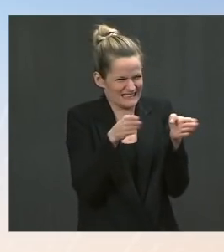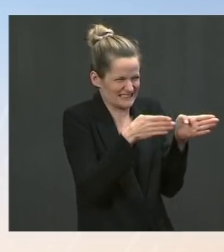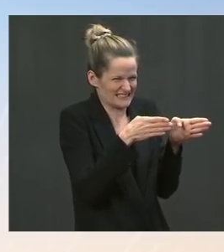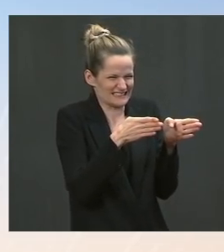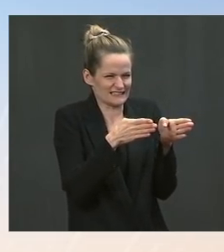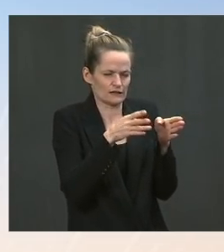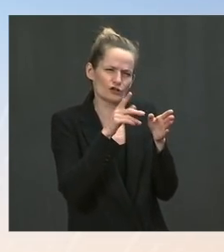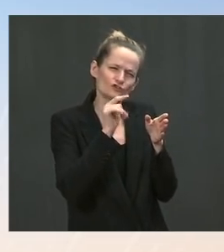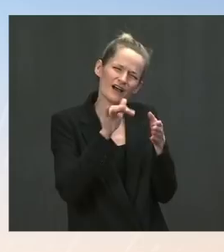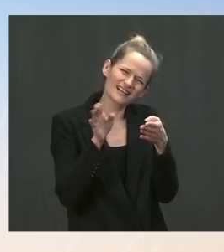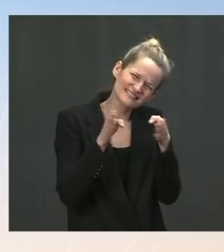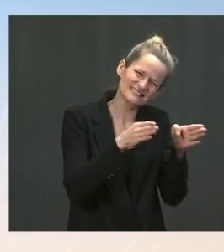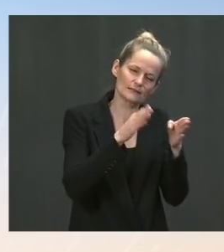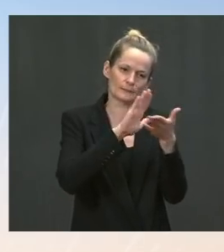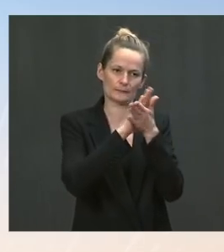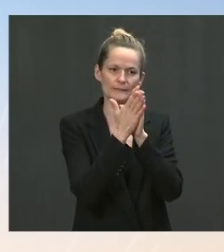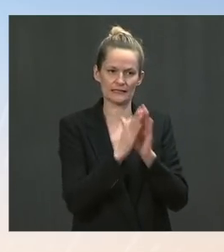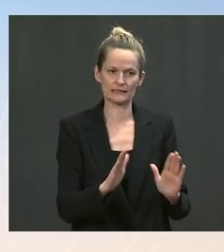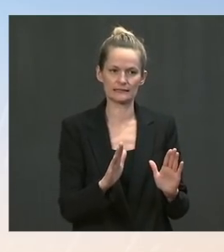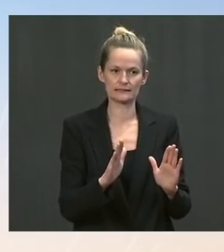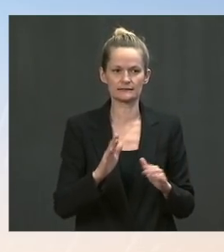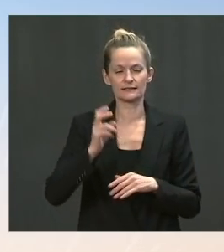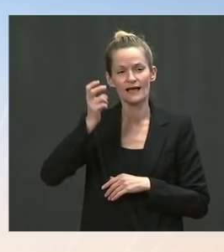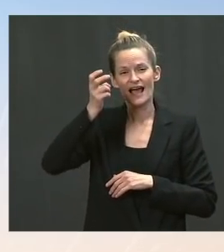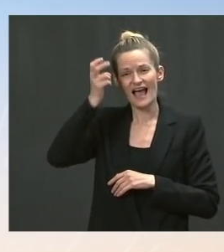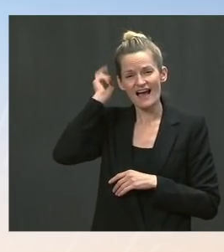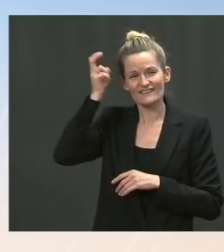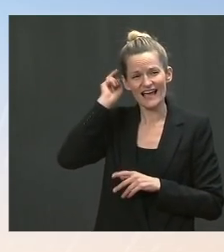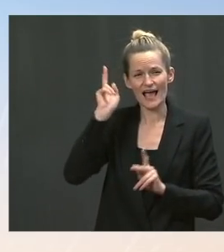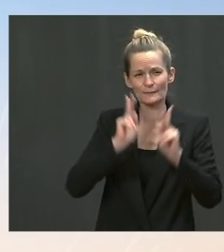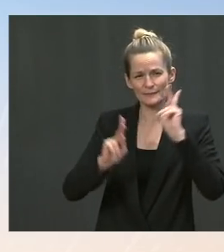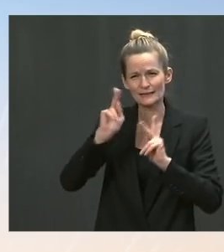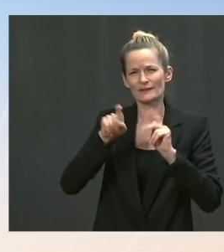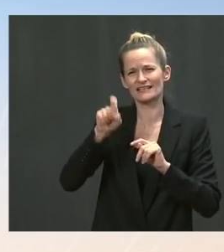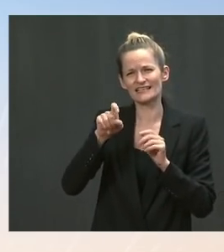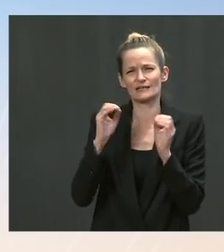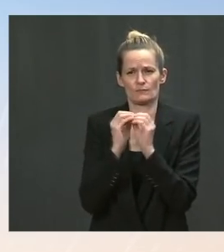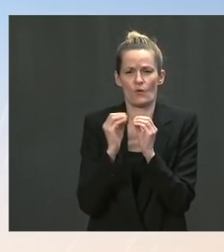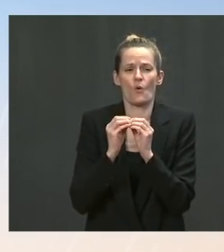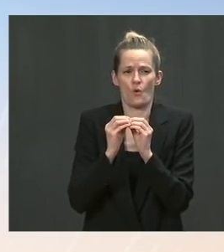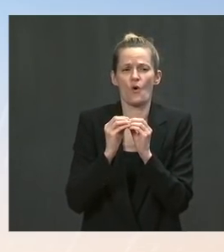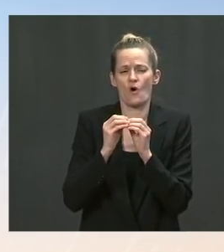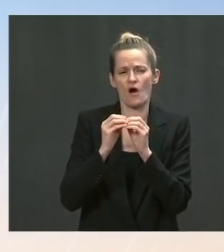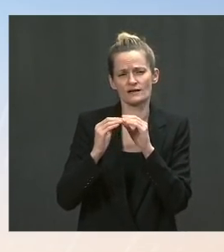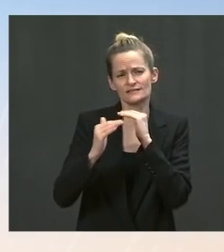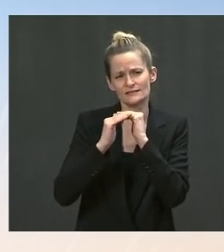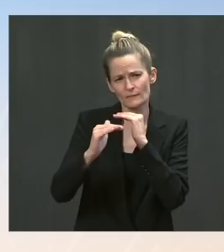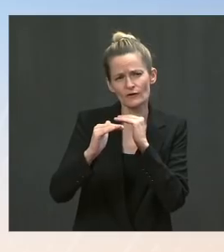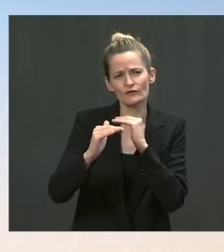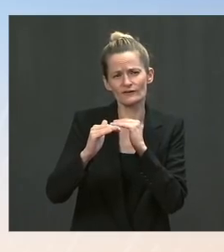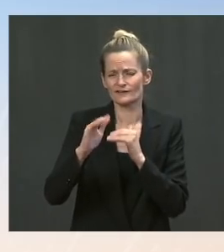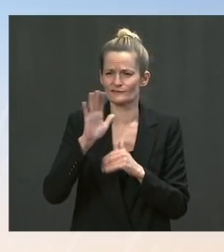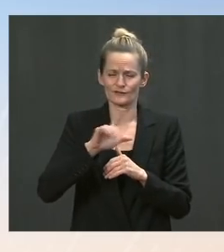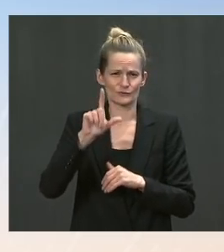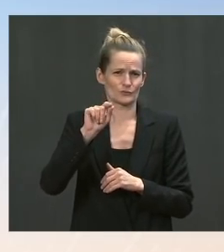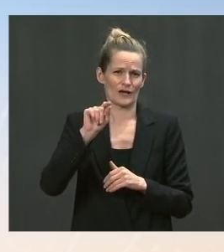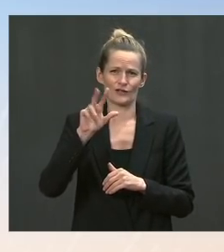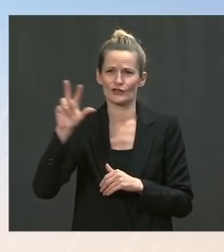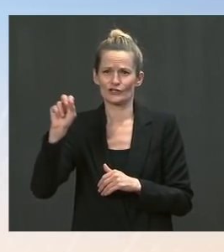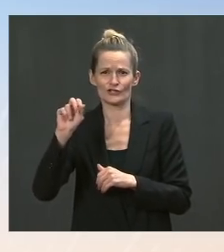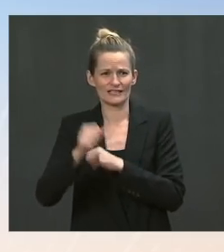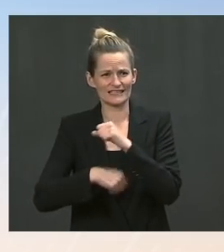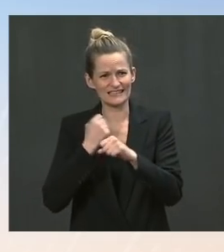This is what the Afghan people so urgently need, deserve, after decades of war, and is very much in Afghanistan's neighbor's interest to invest